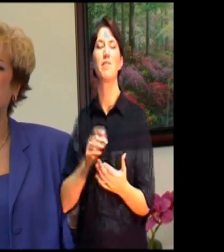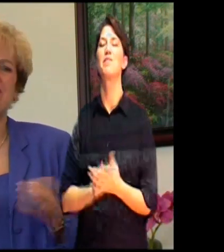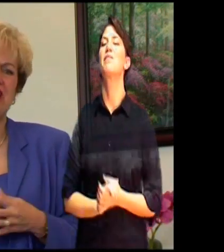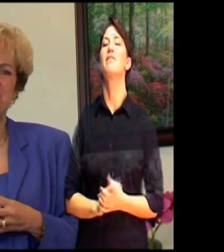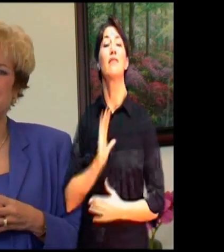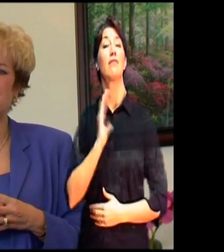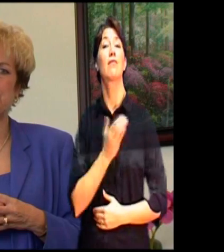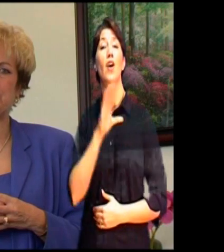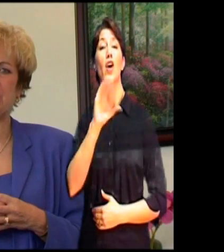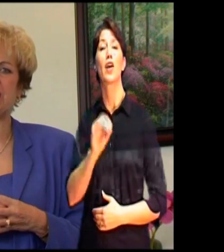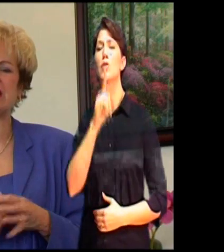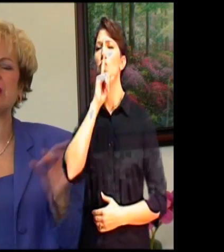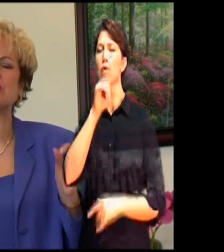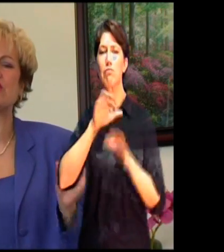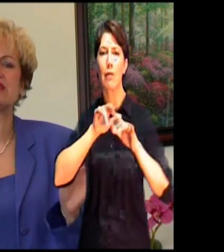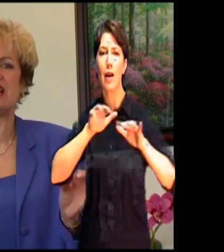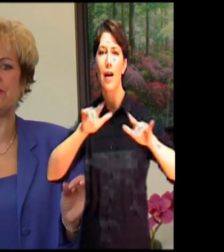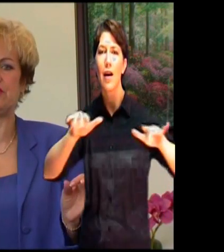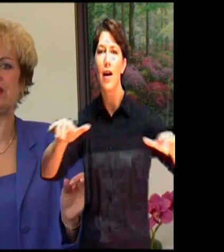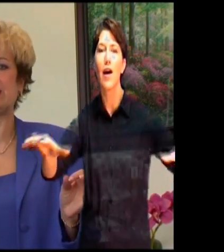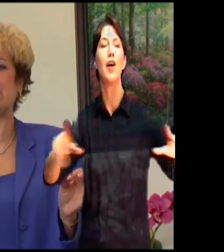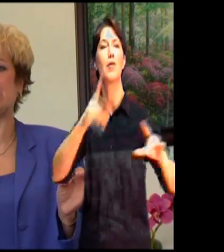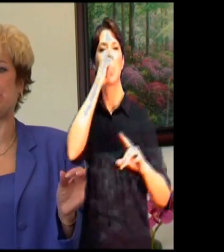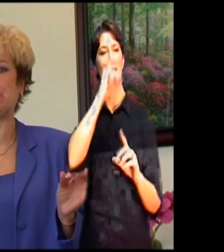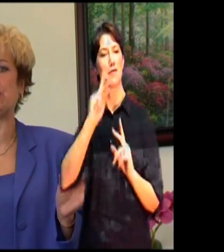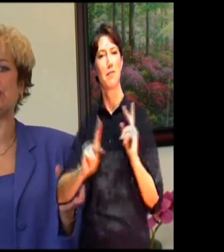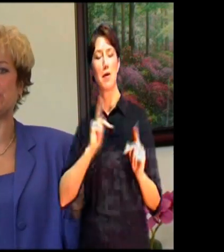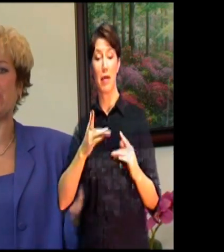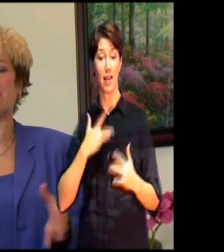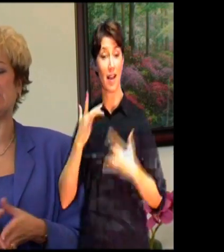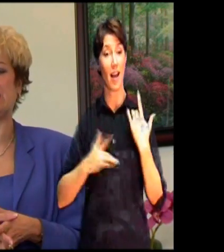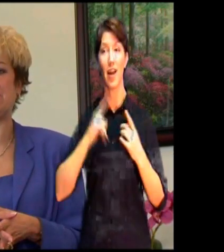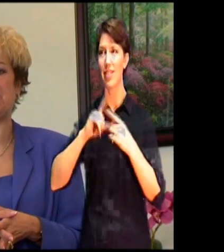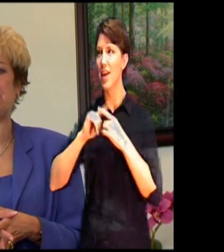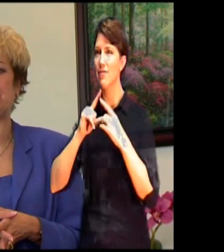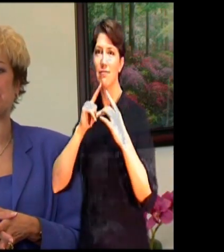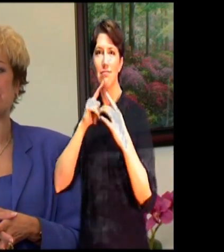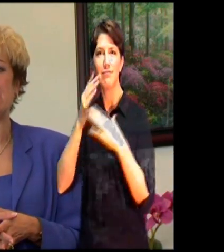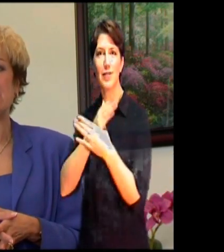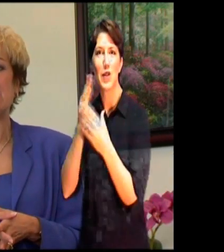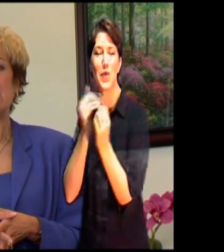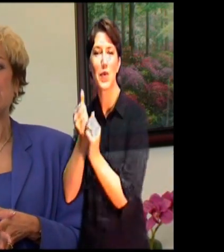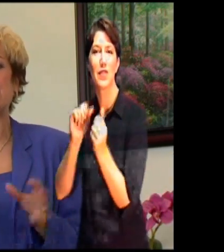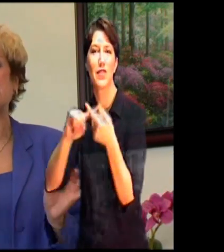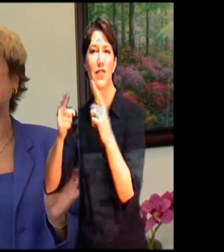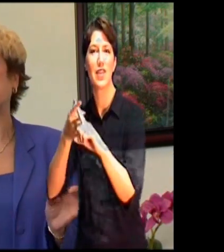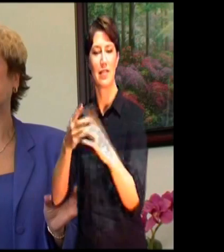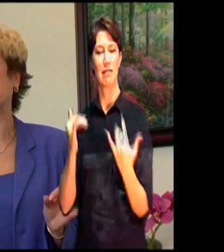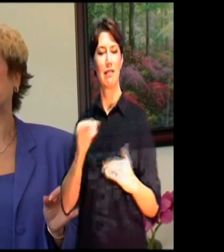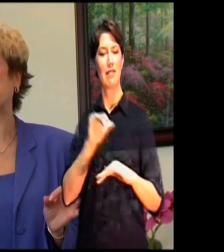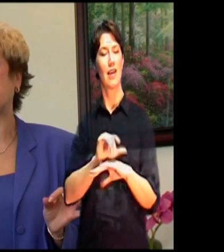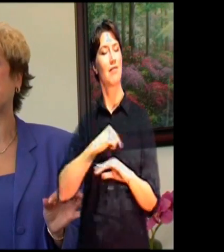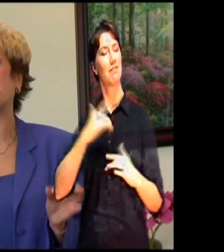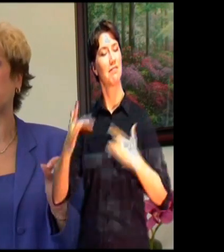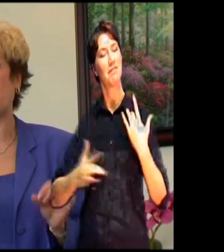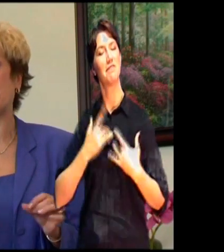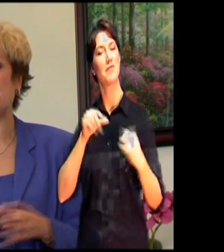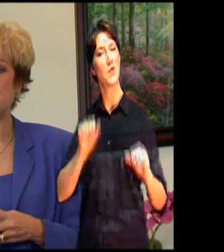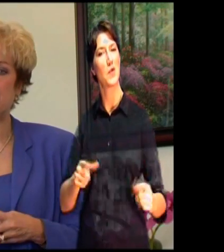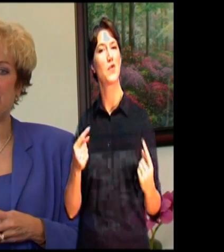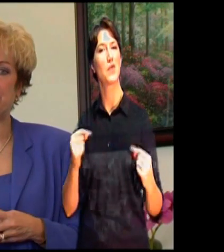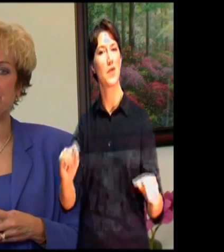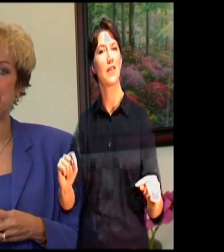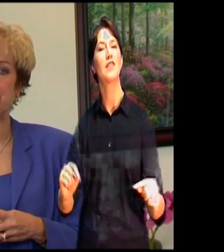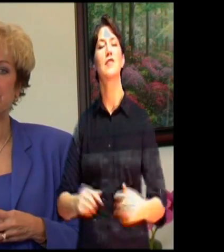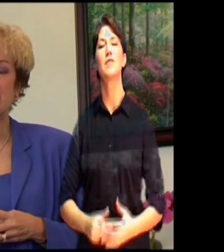you know we have to have an incredible product. And I'm so excited for you to get an opportunity to try it this evening. Well, let me tell you a little bit about me and why